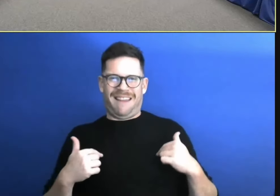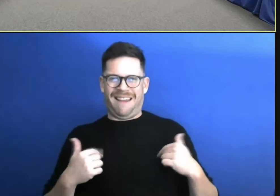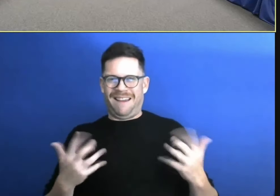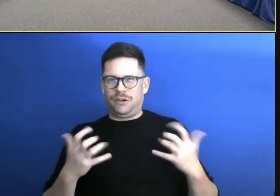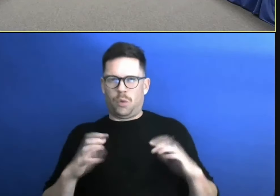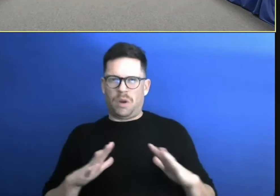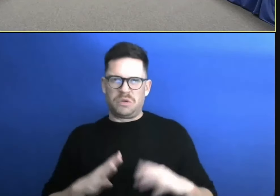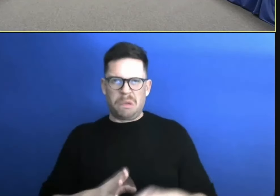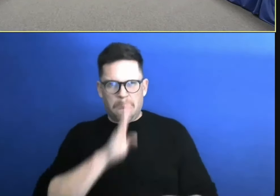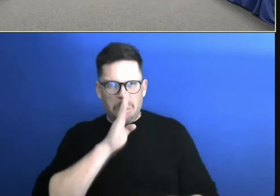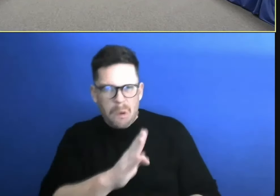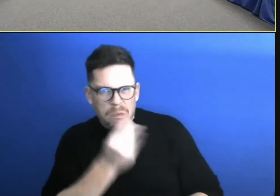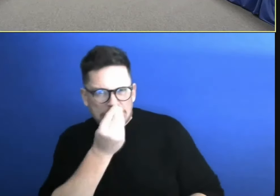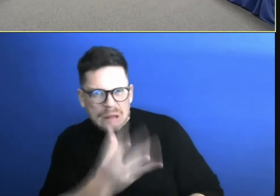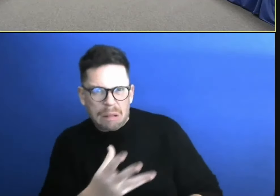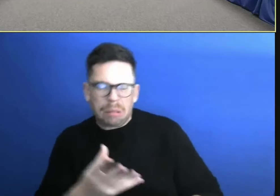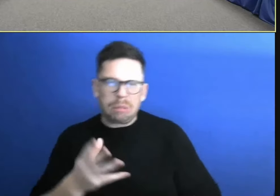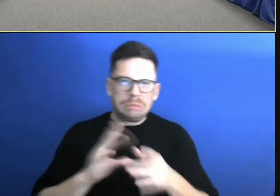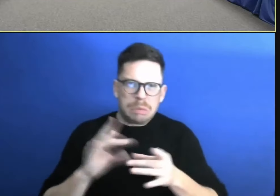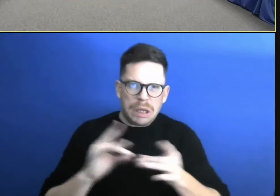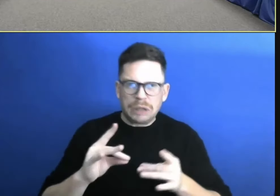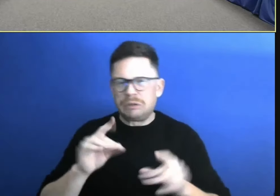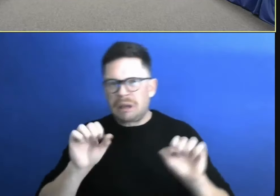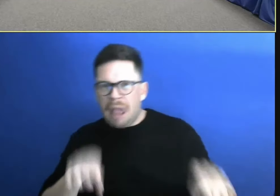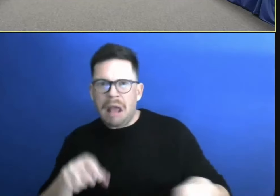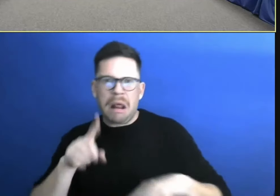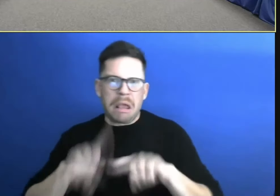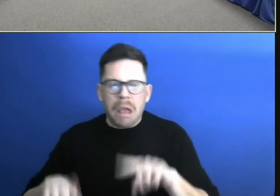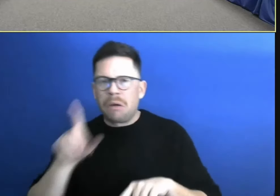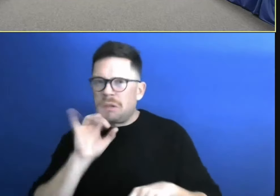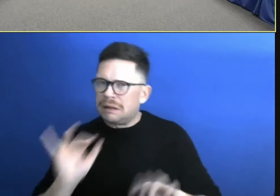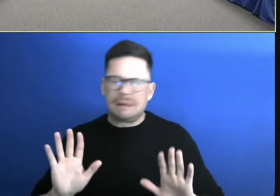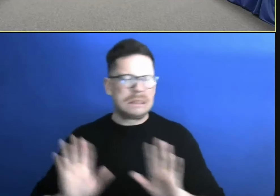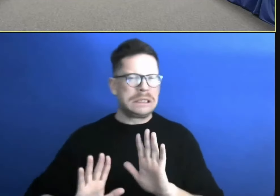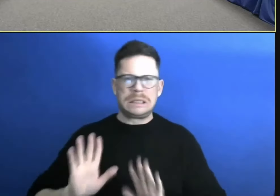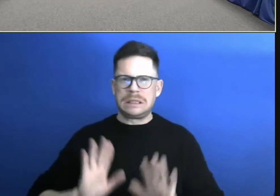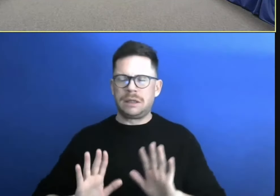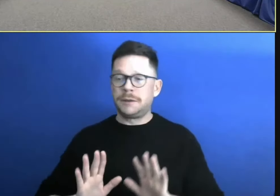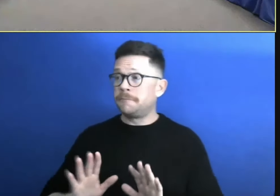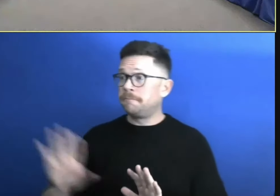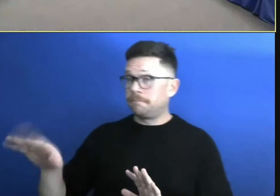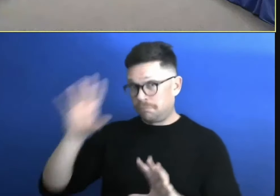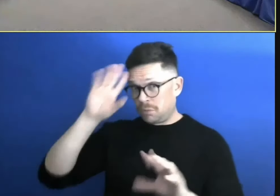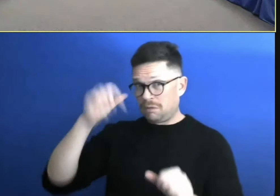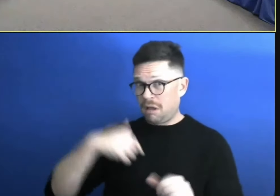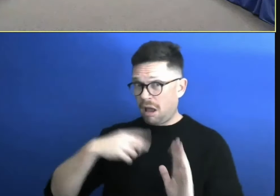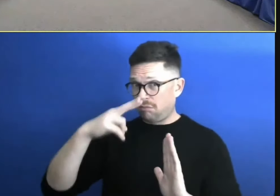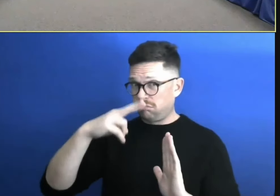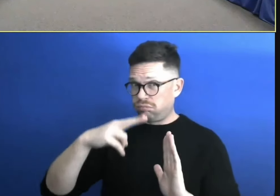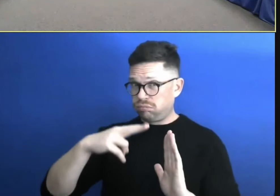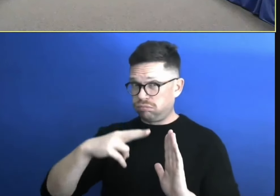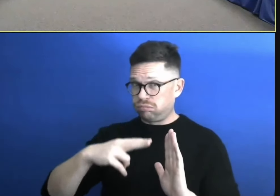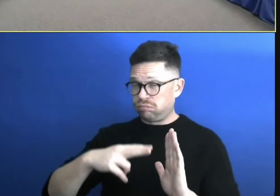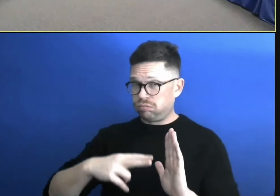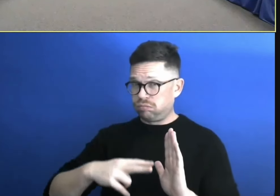do a really tricky situation in general. Um, there's, there's, I went through them just for the sake of, you know, as I do every year. There were, there were two to stick